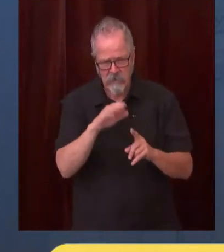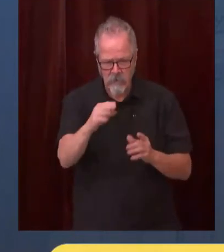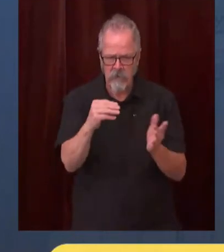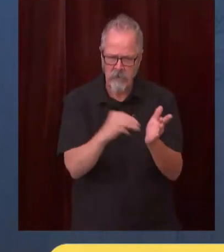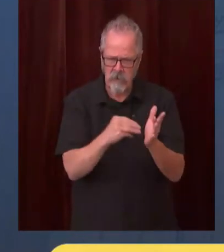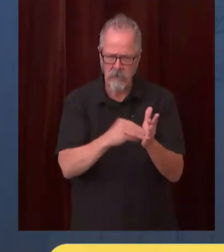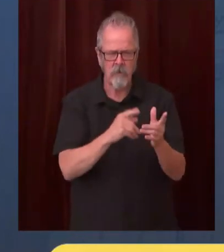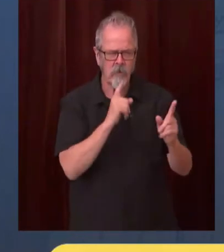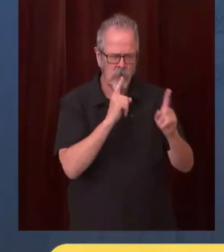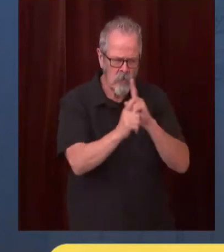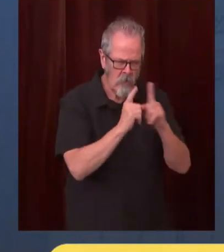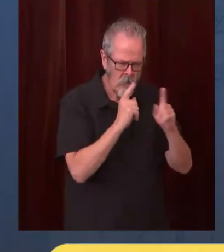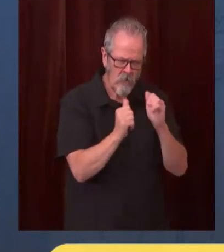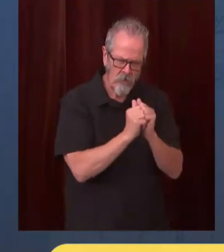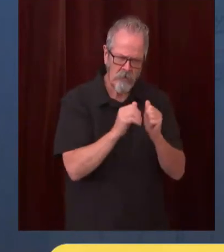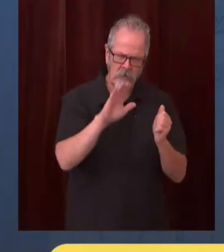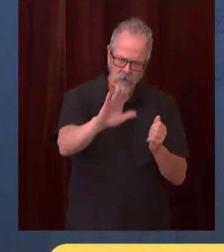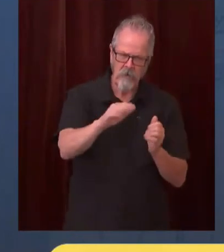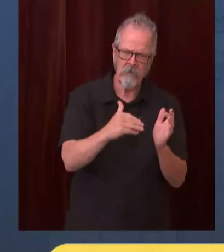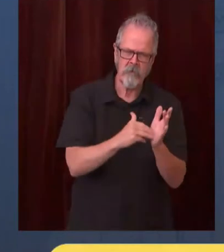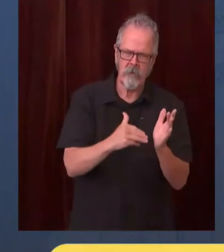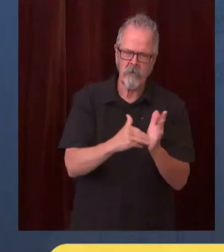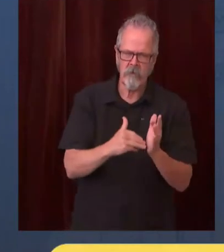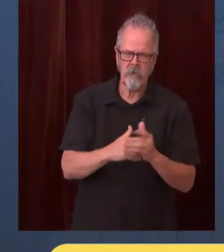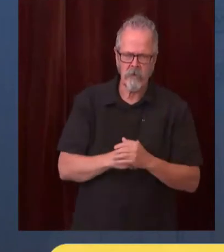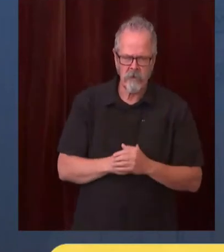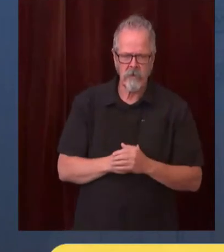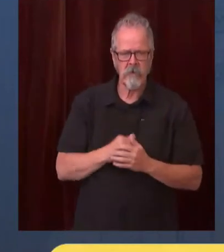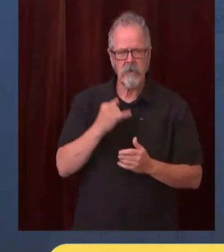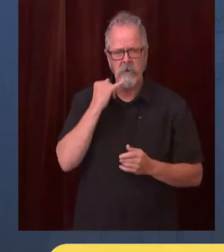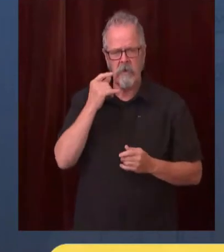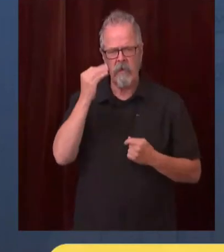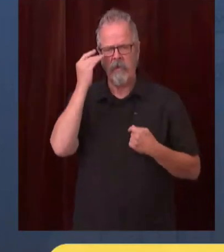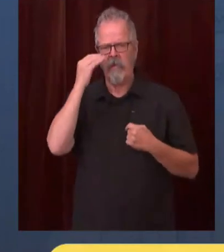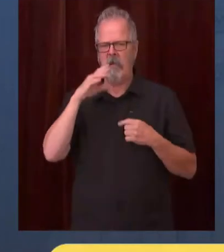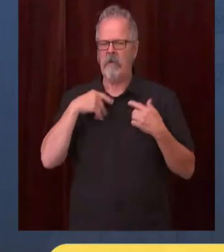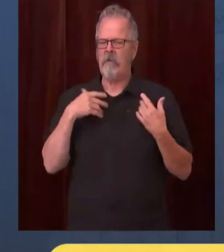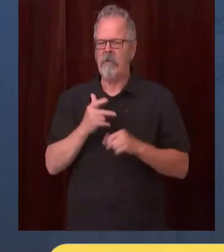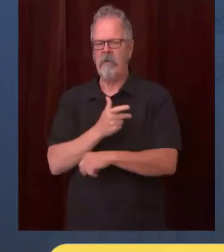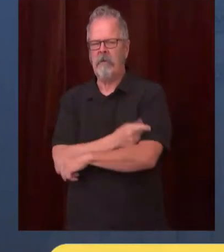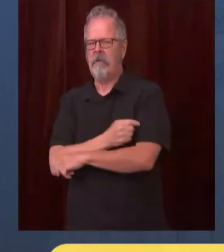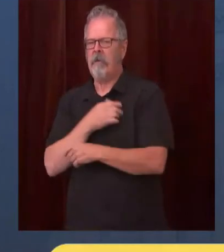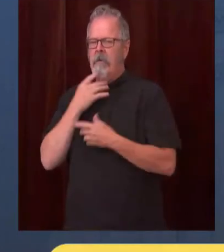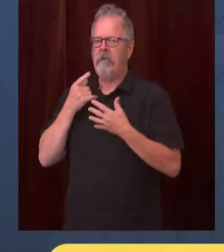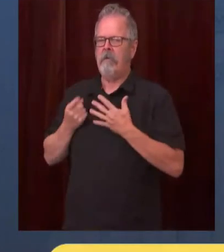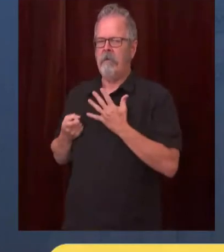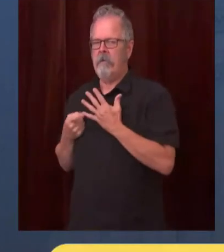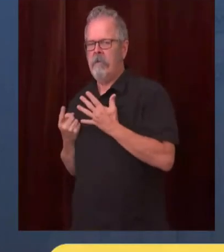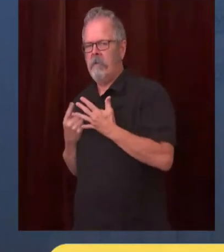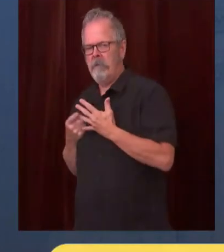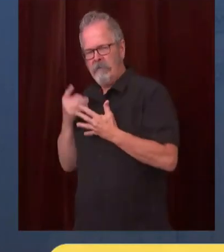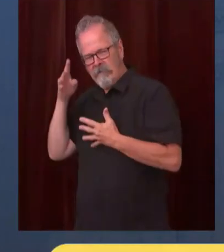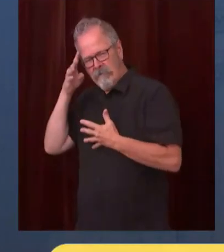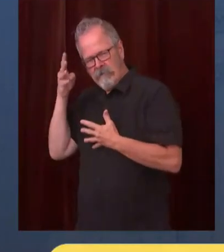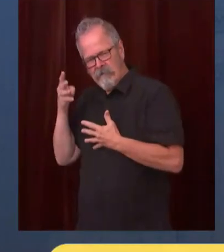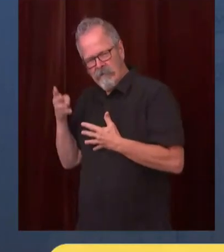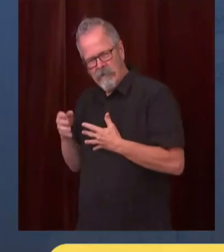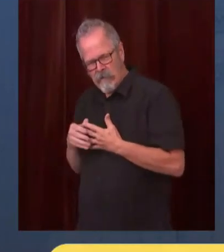consideration to not being vaccinated we're asking you to get the straight information from your physician